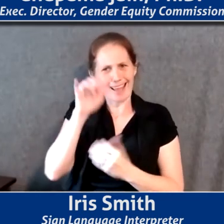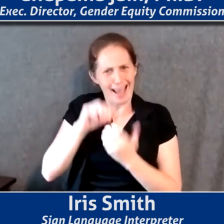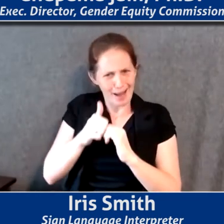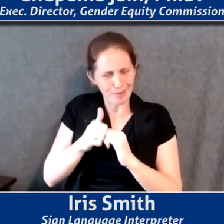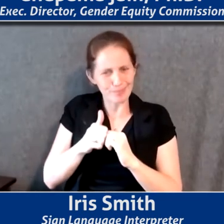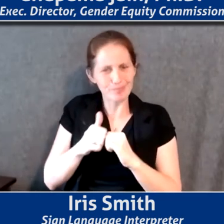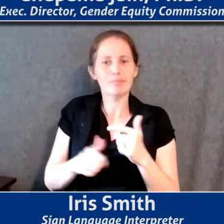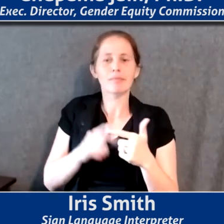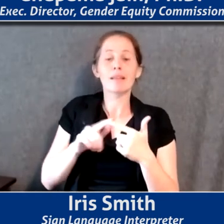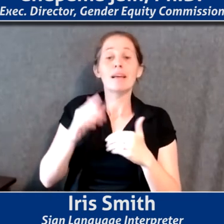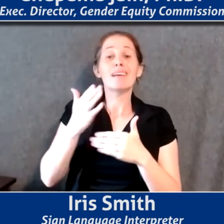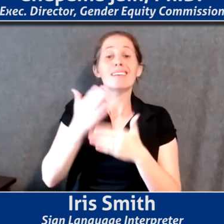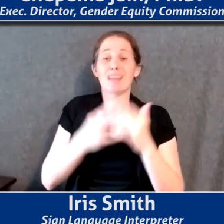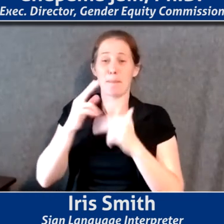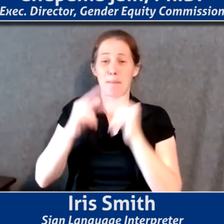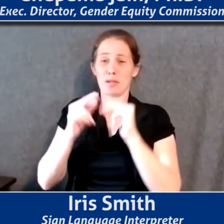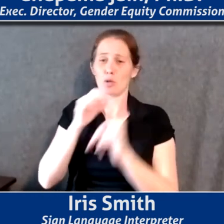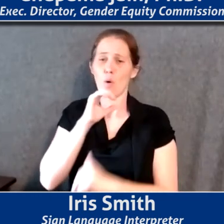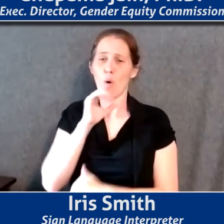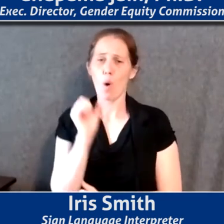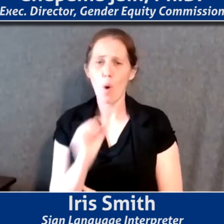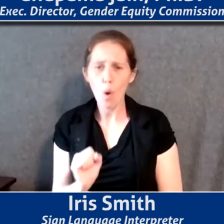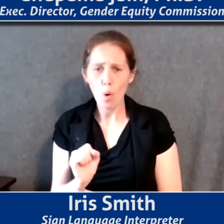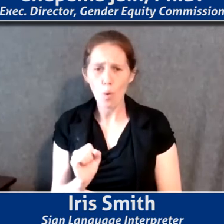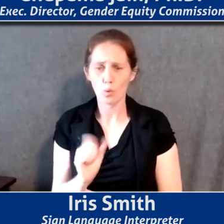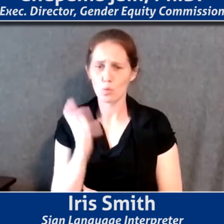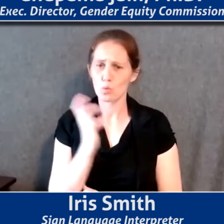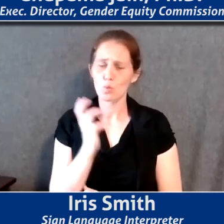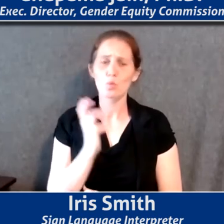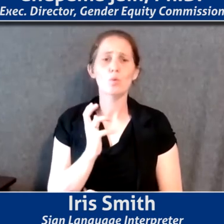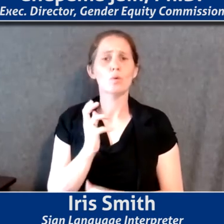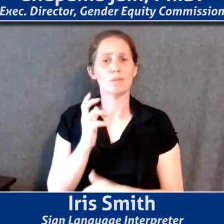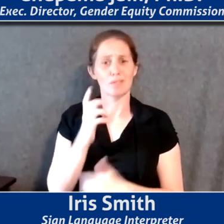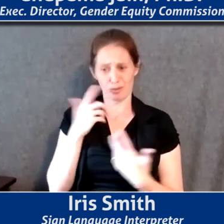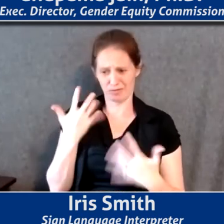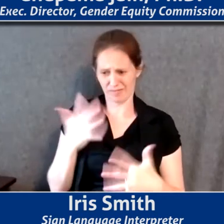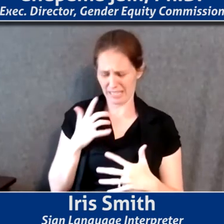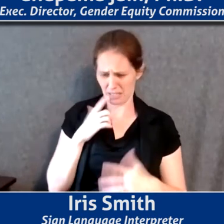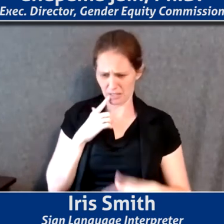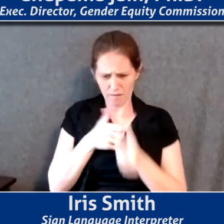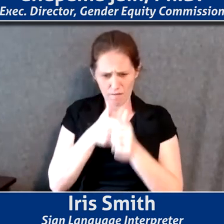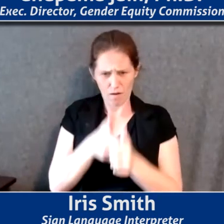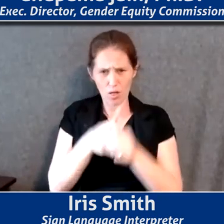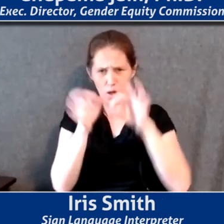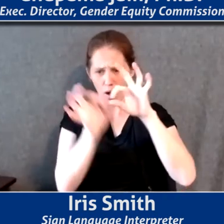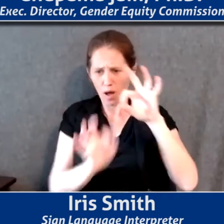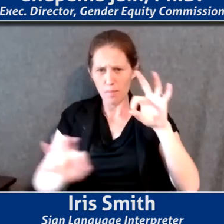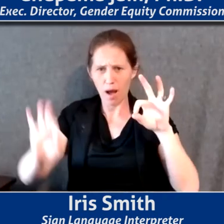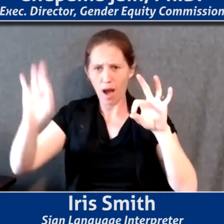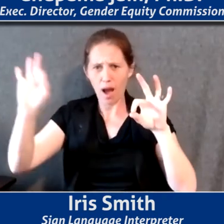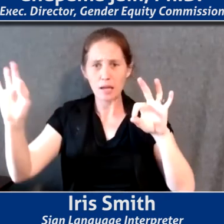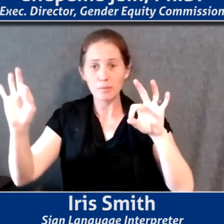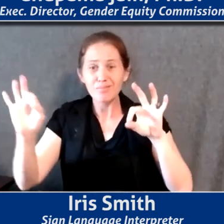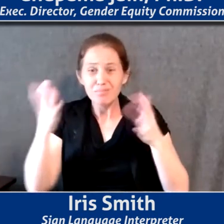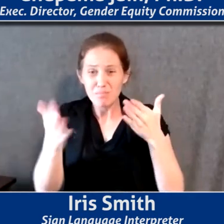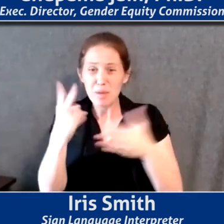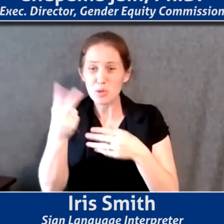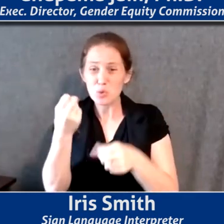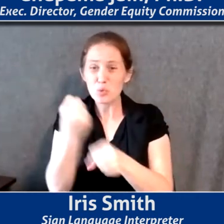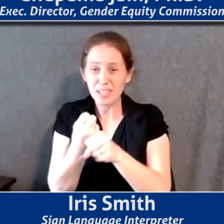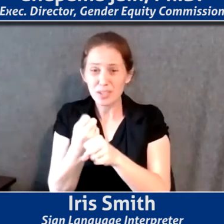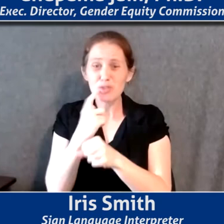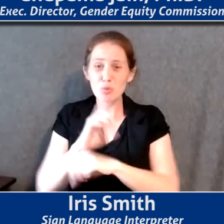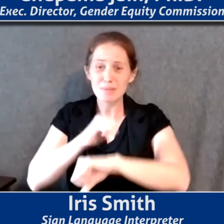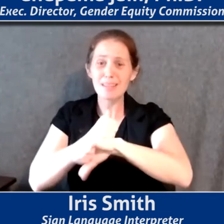Some of our buildings are very old. So in fact, once you start to track the pipes, it turns out it takes two years to make a functioning